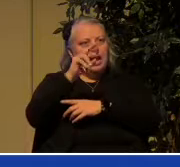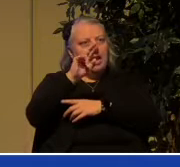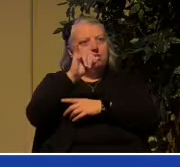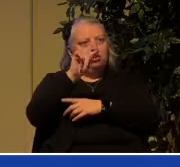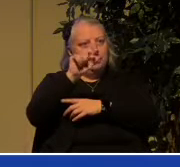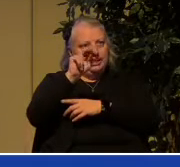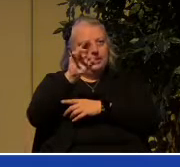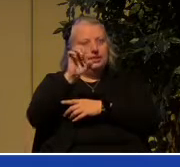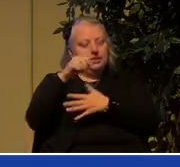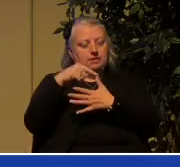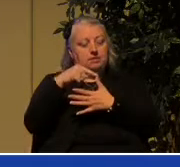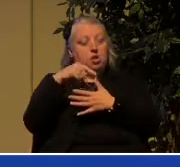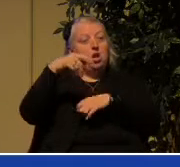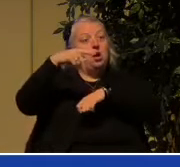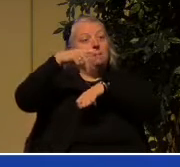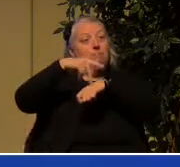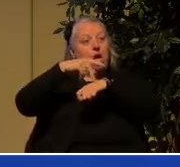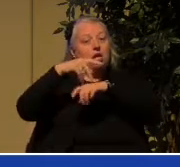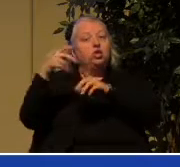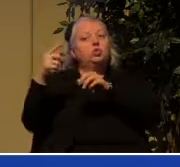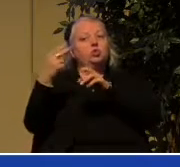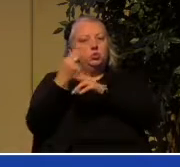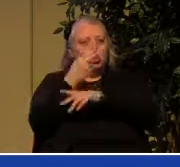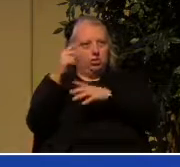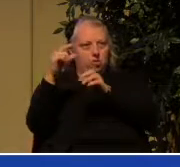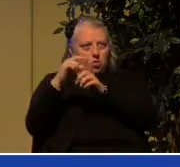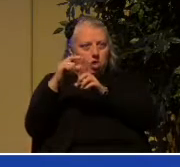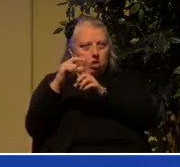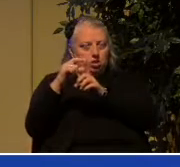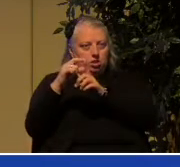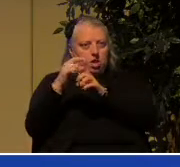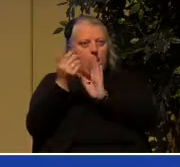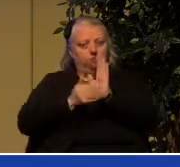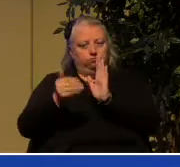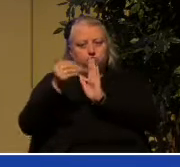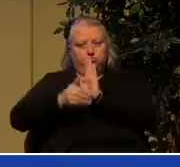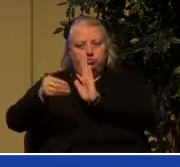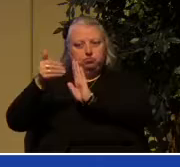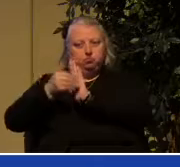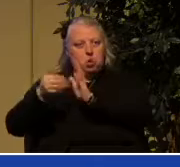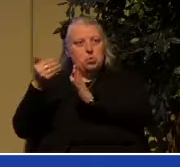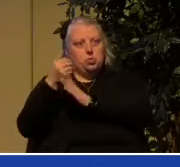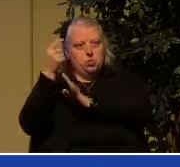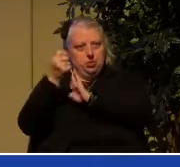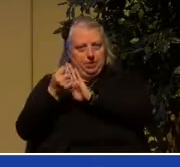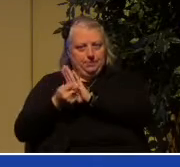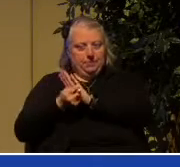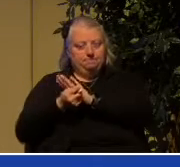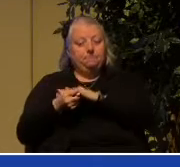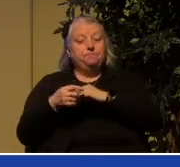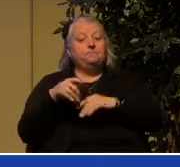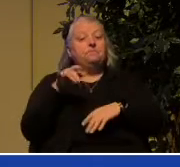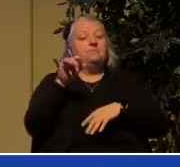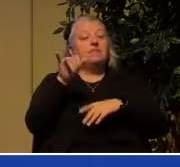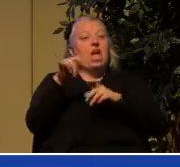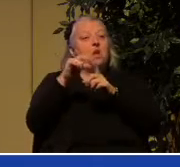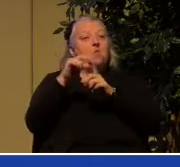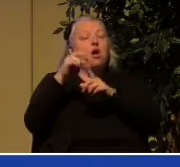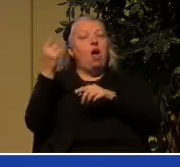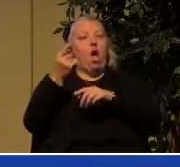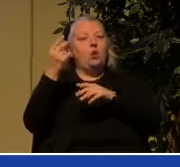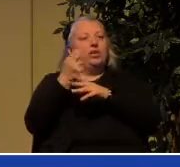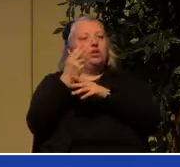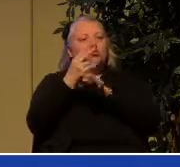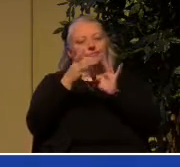Paul himself uses it a number of times in the New Testament, and he always uses it in the